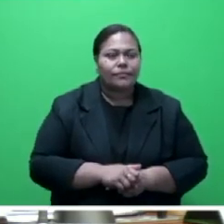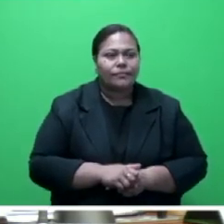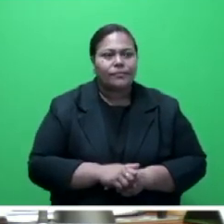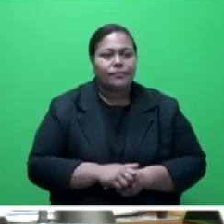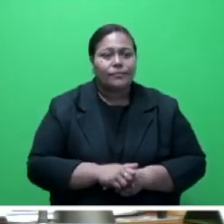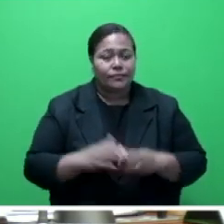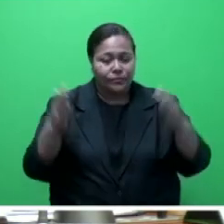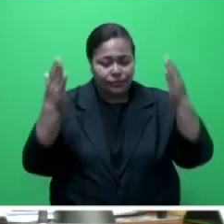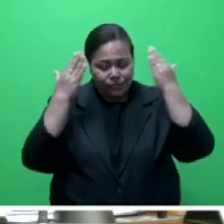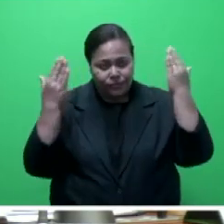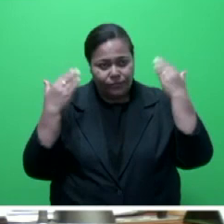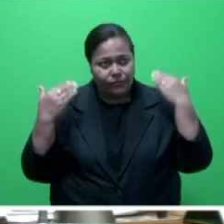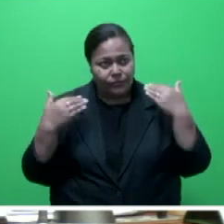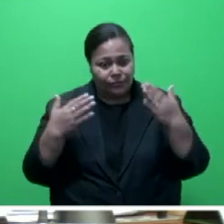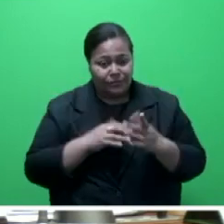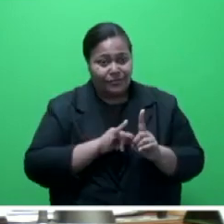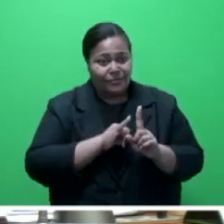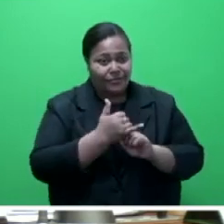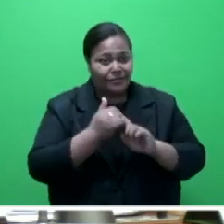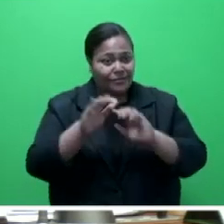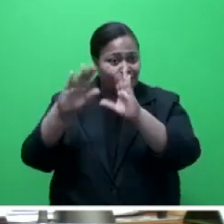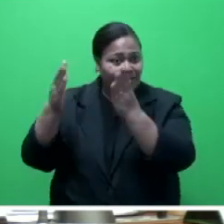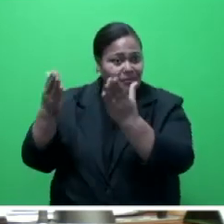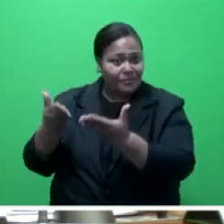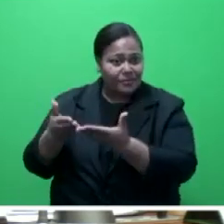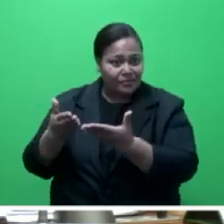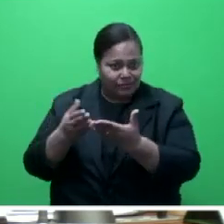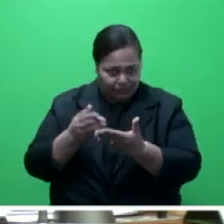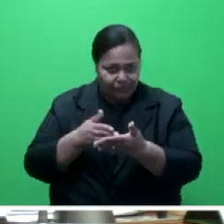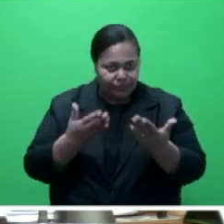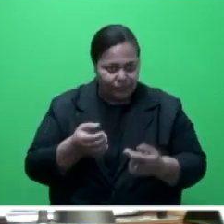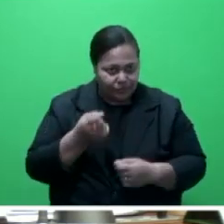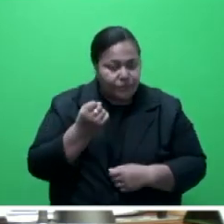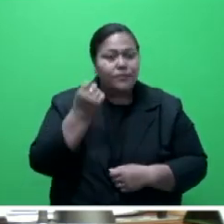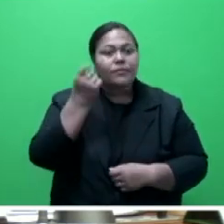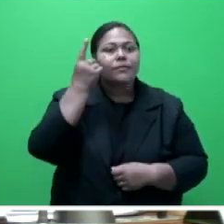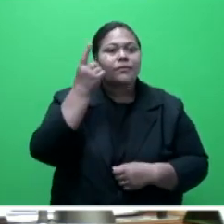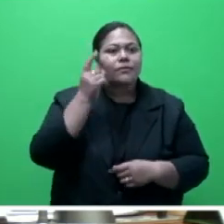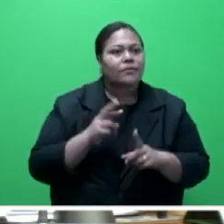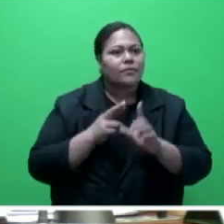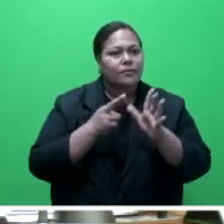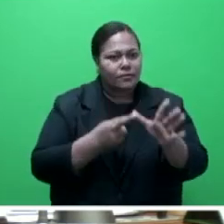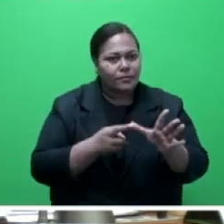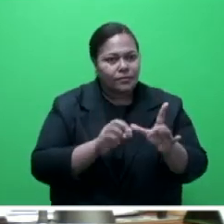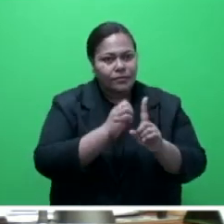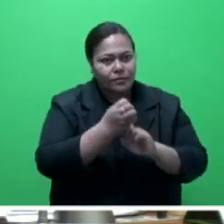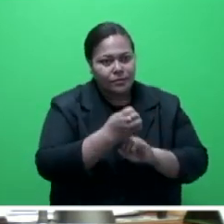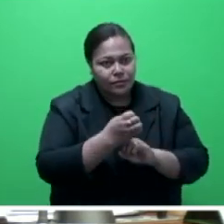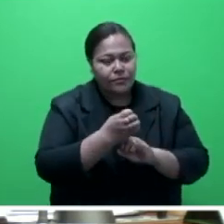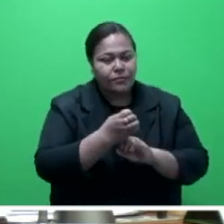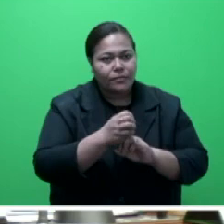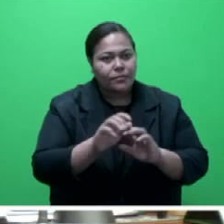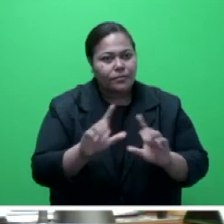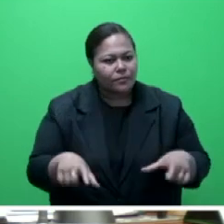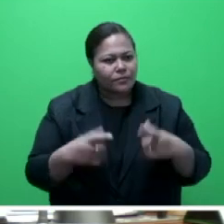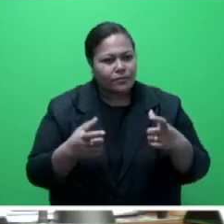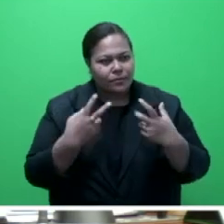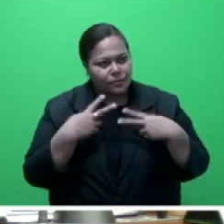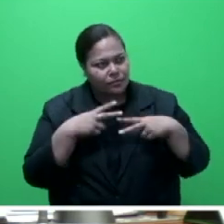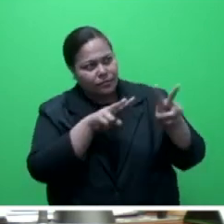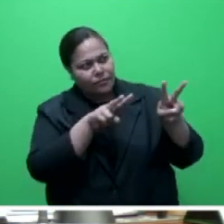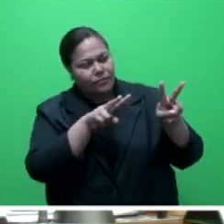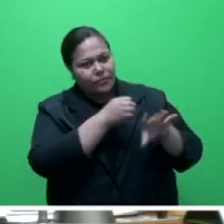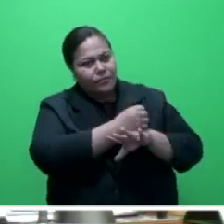Speaker says, society around the world are increasingly recognizing and responding to the environmental challenge and looking up to the government to lead.